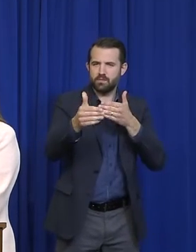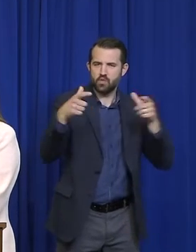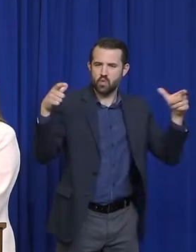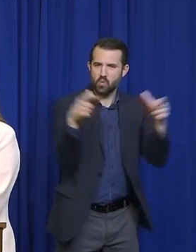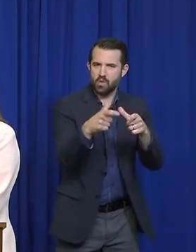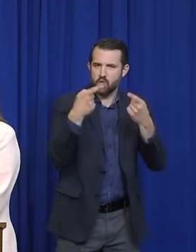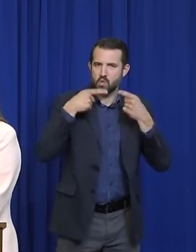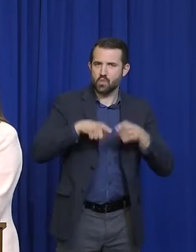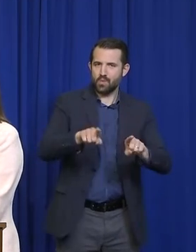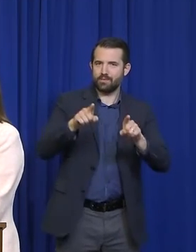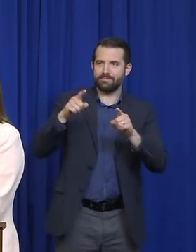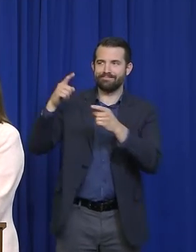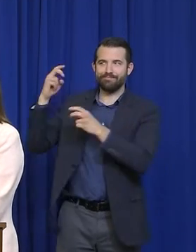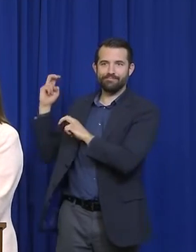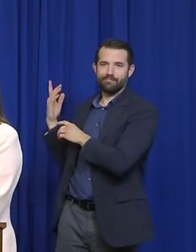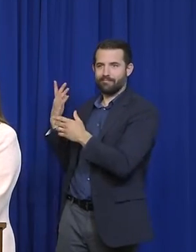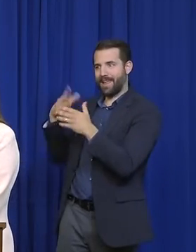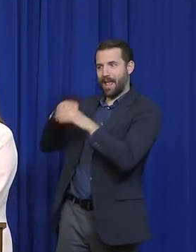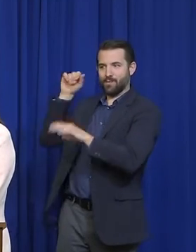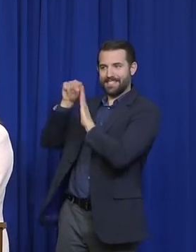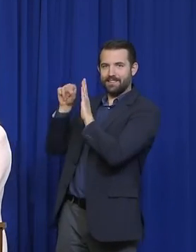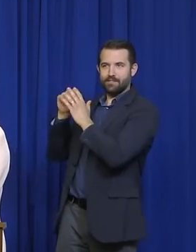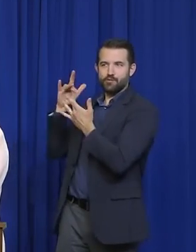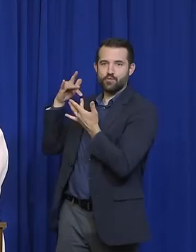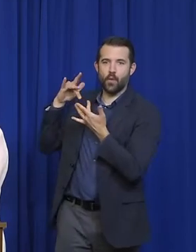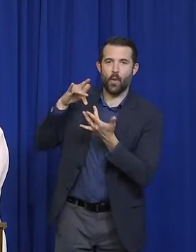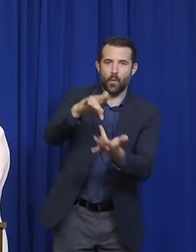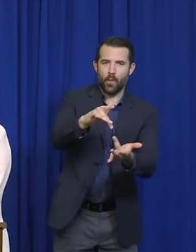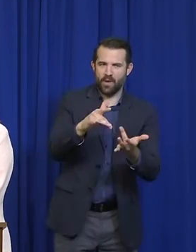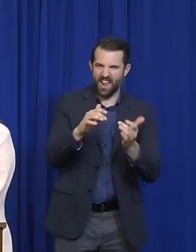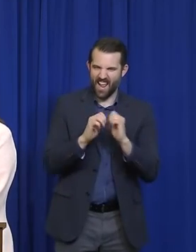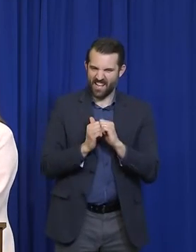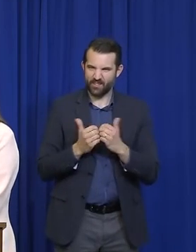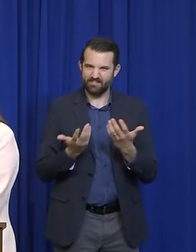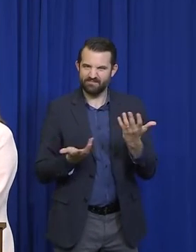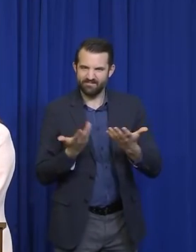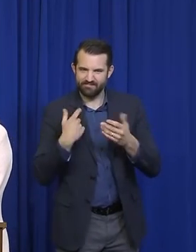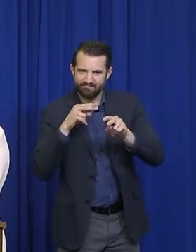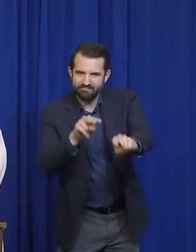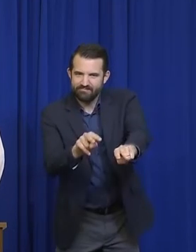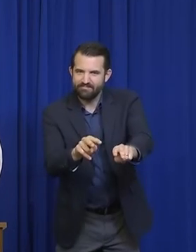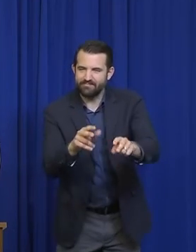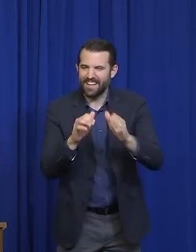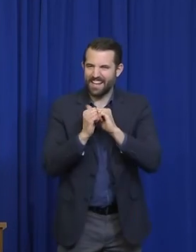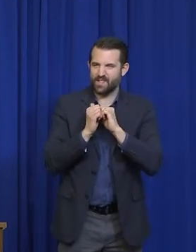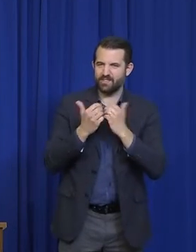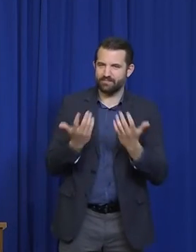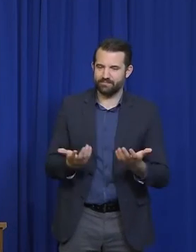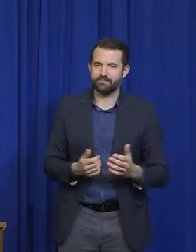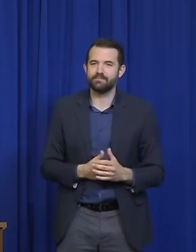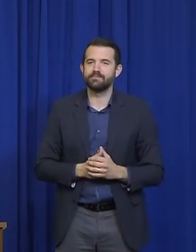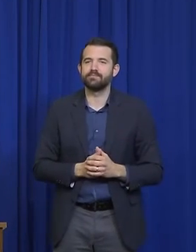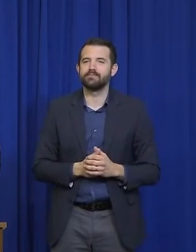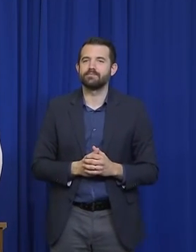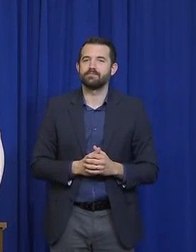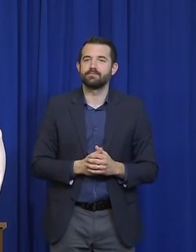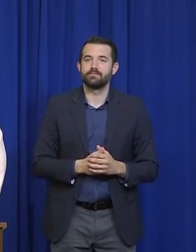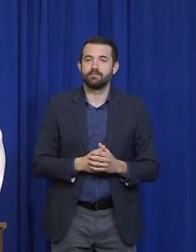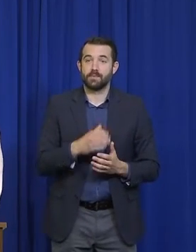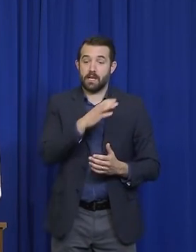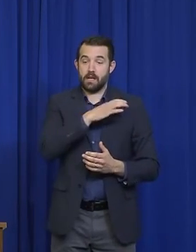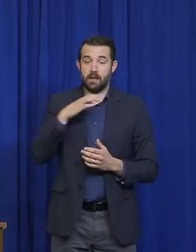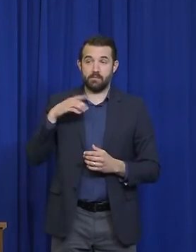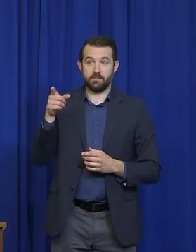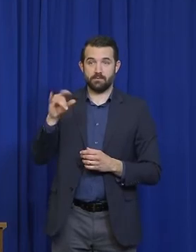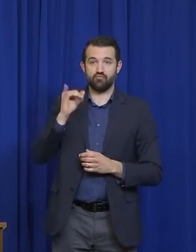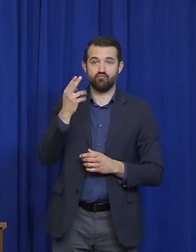Sure. First of all, I'm going to ask Commissioner Johnson to weigh in on this, too, because she's been so deeply involved in dealing with the industries themselves